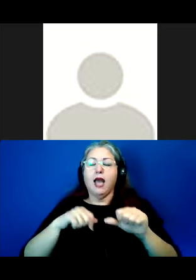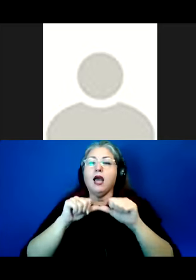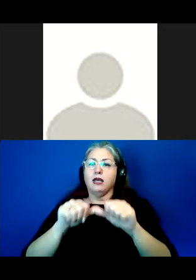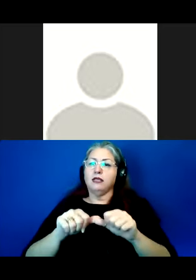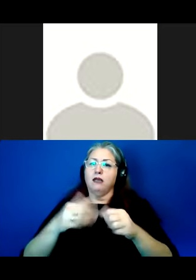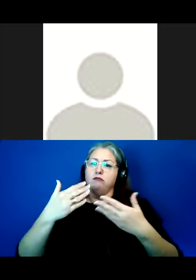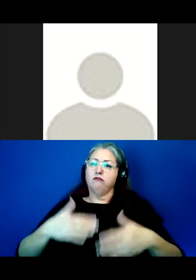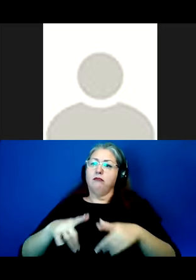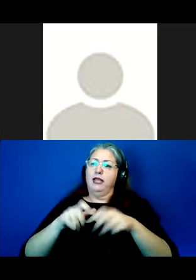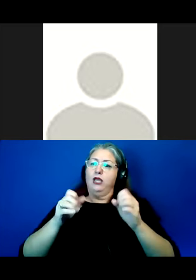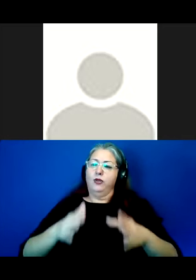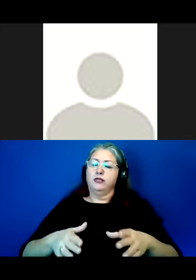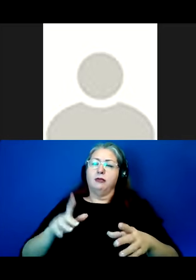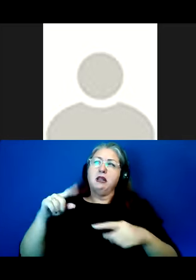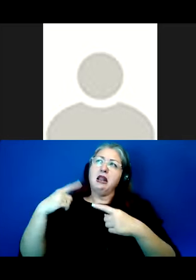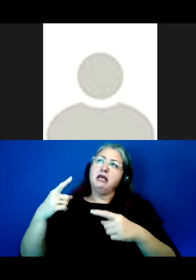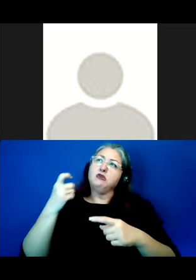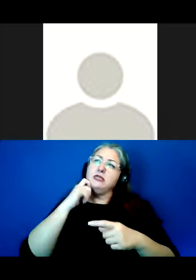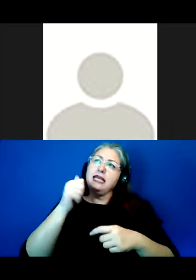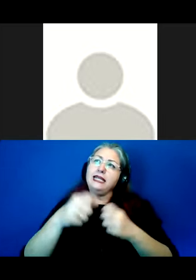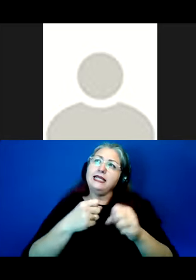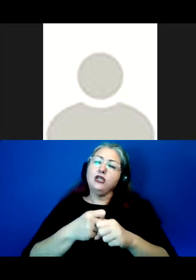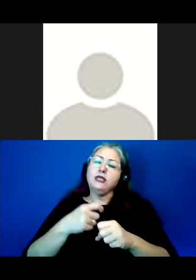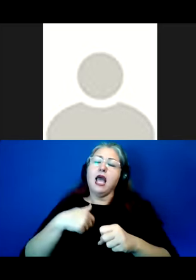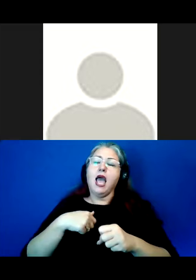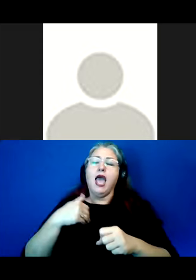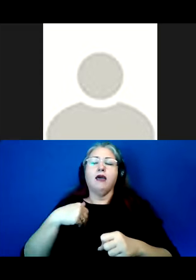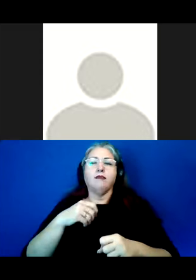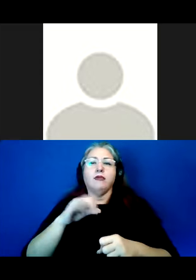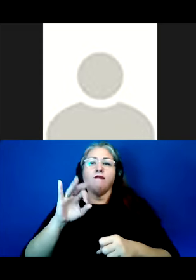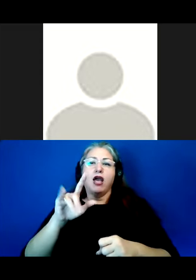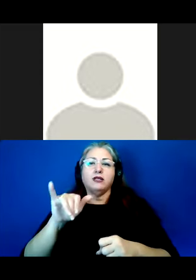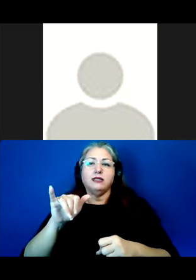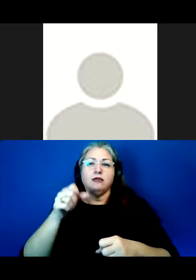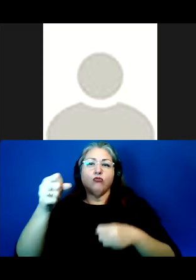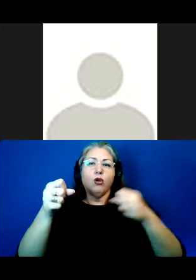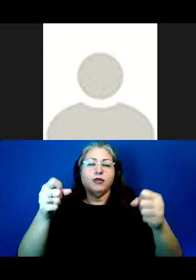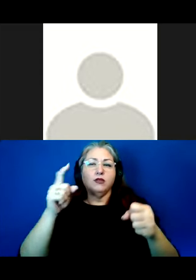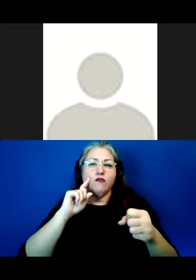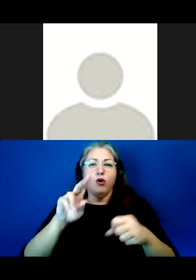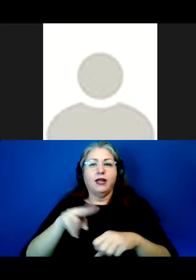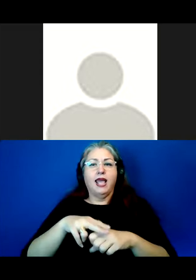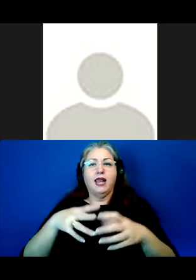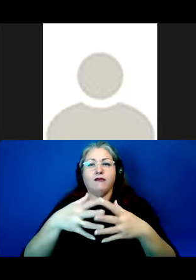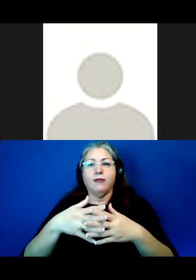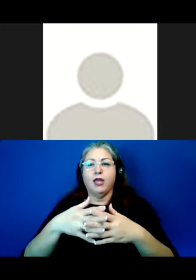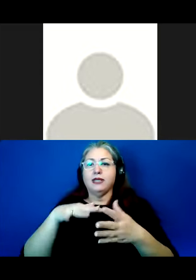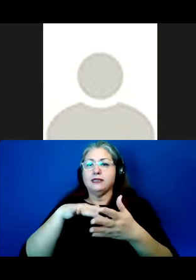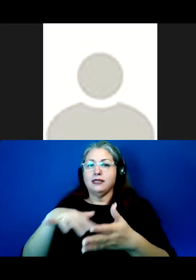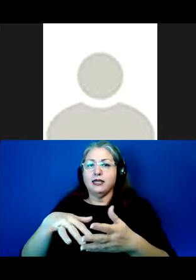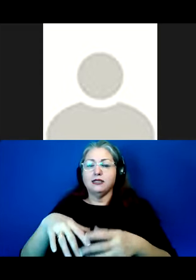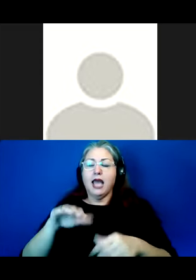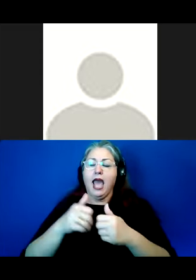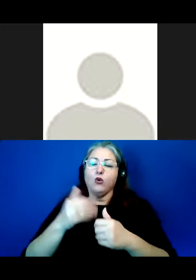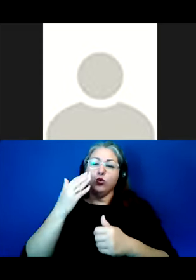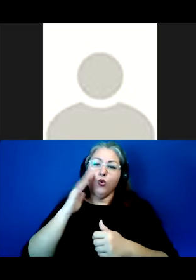but over the last 10 years or so have held faculty appointments in Native American studies, which as a field centers Native American needs and ways